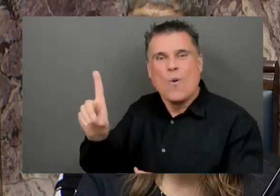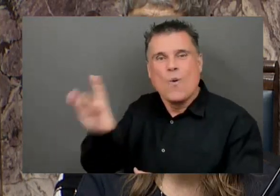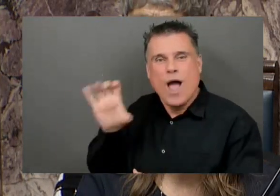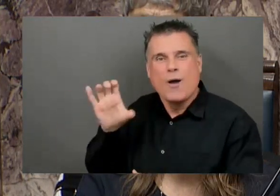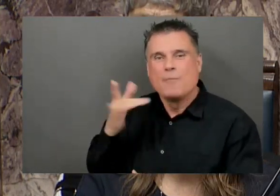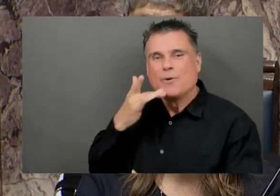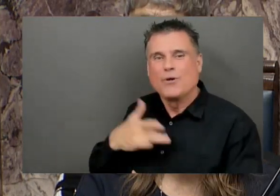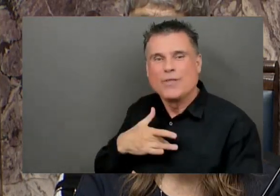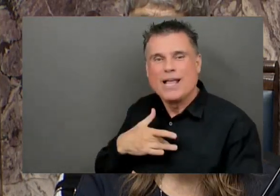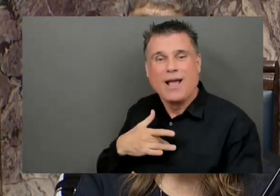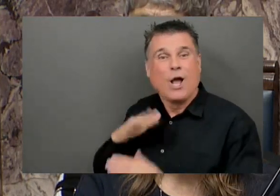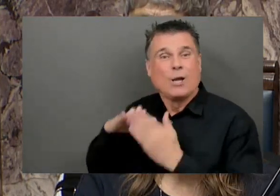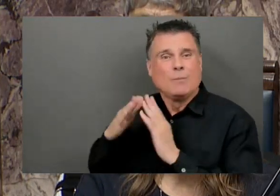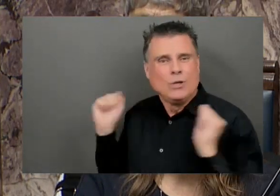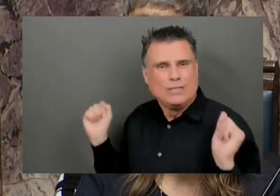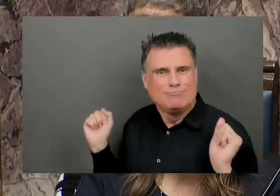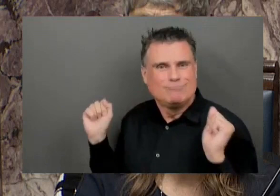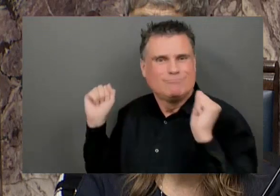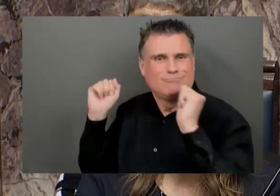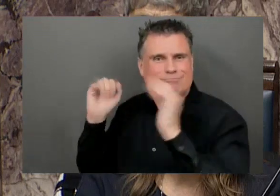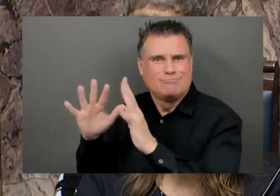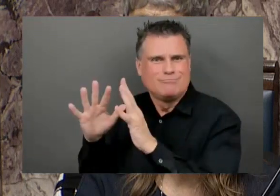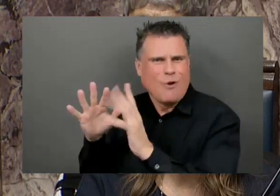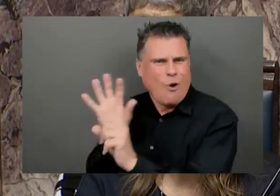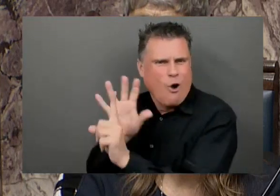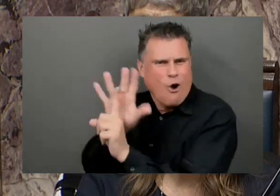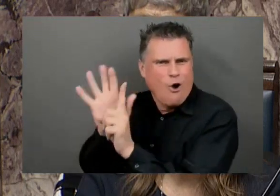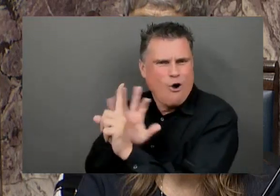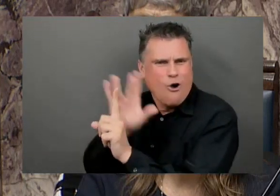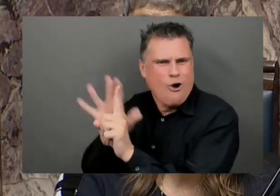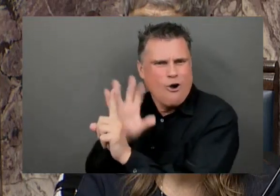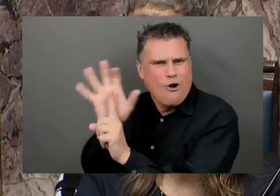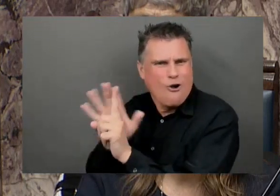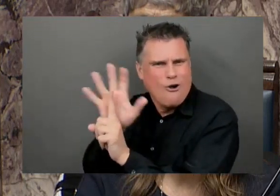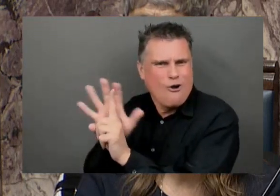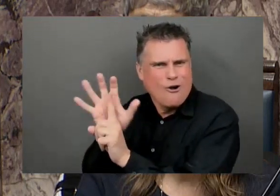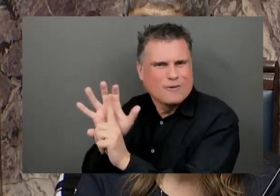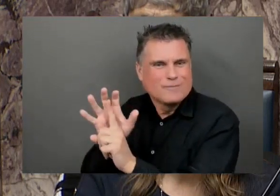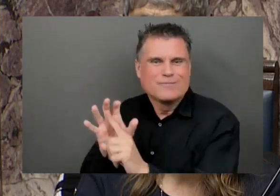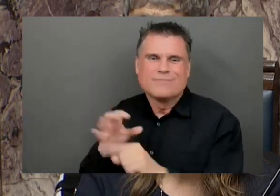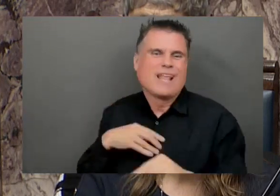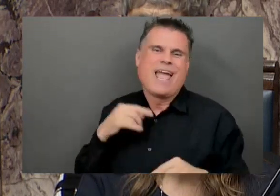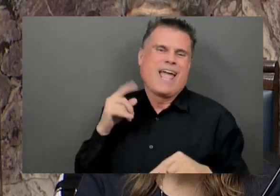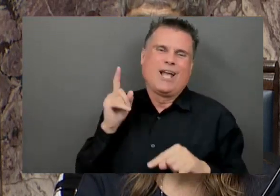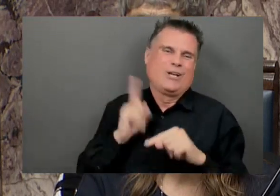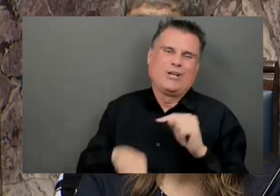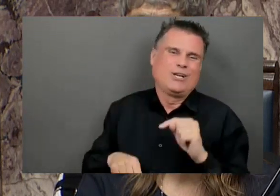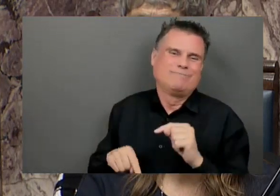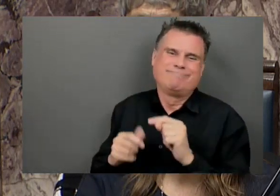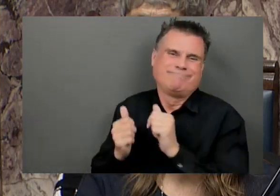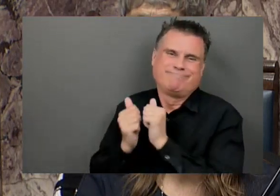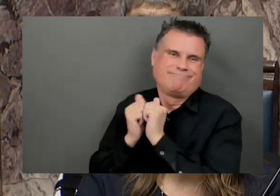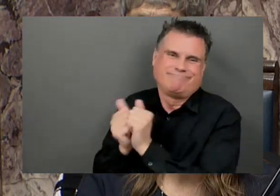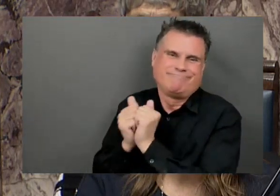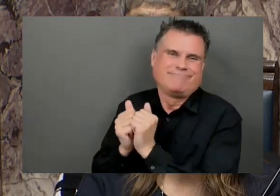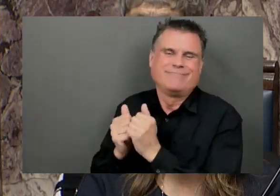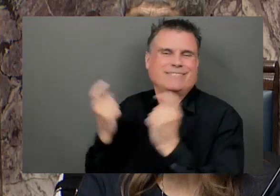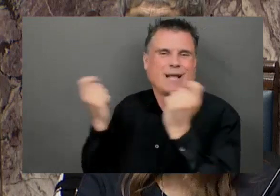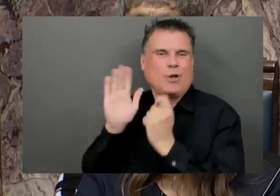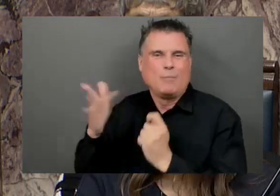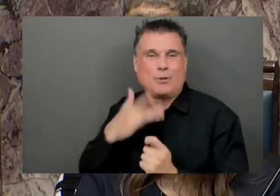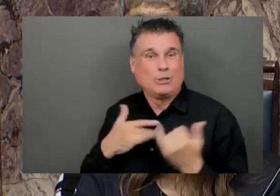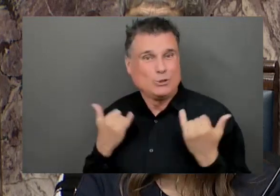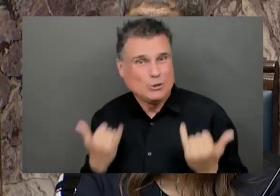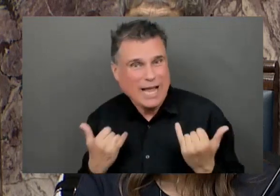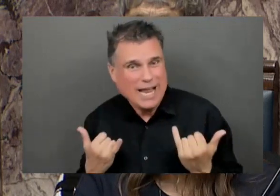While I could not be there to celebrate with you in person this year, Alice, I wanted you to know that I wish you continued good health and